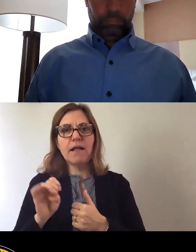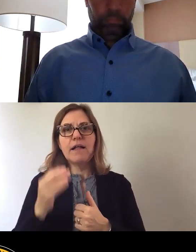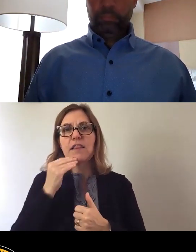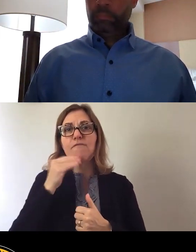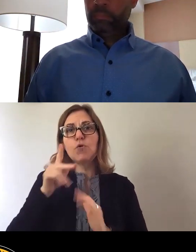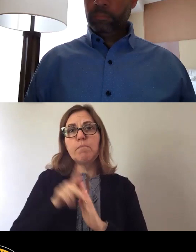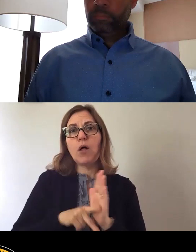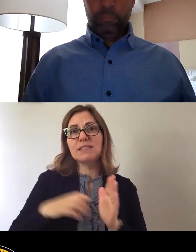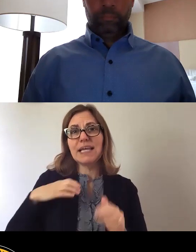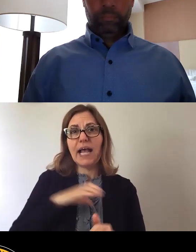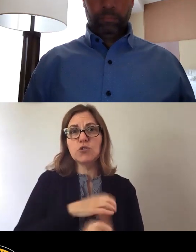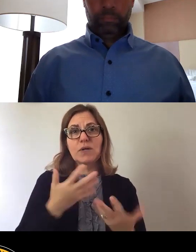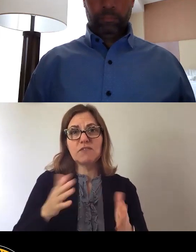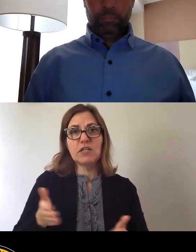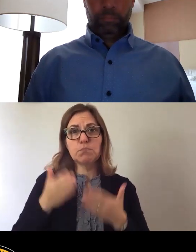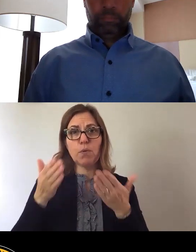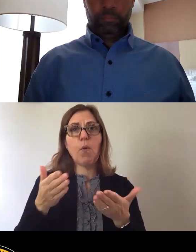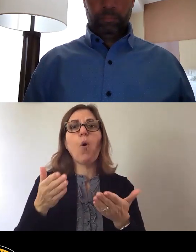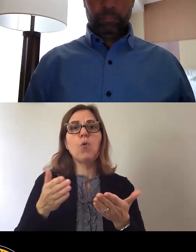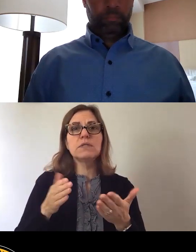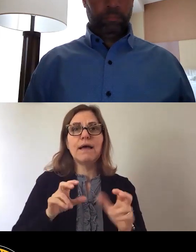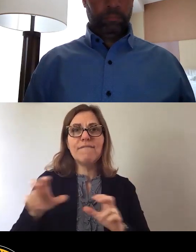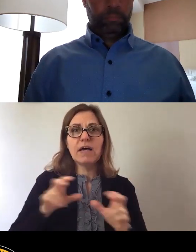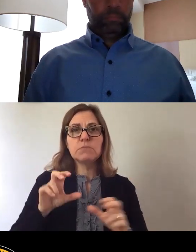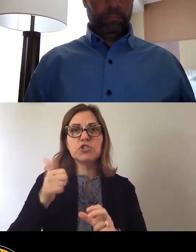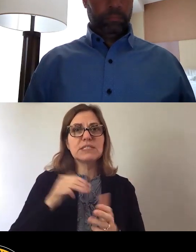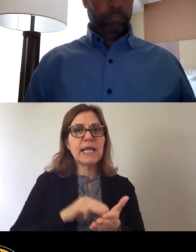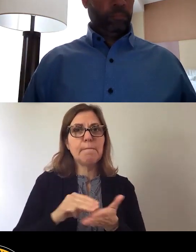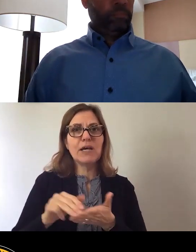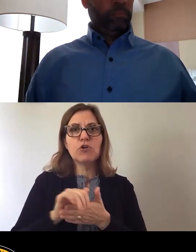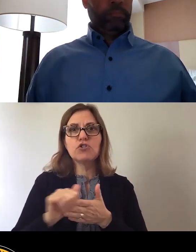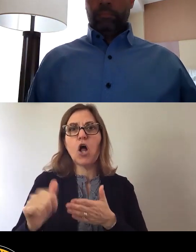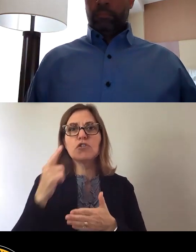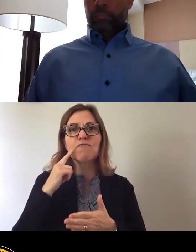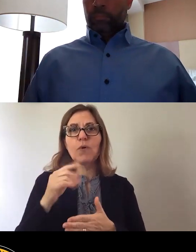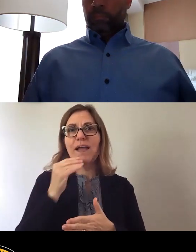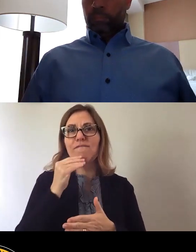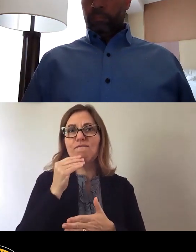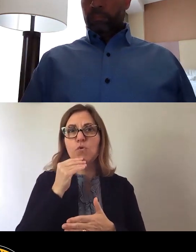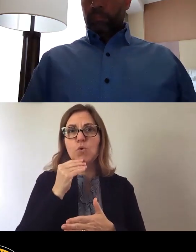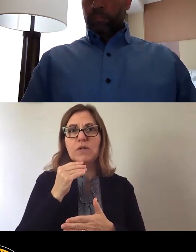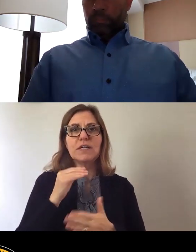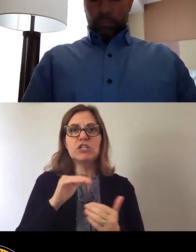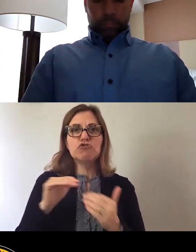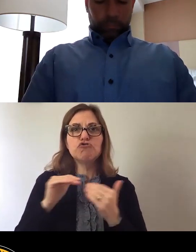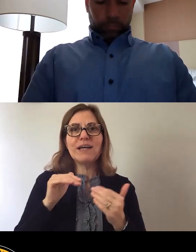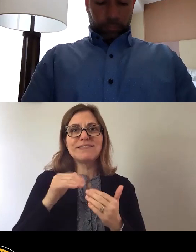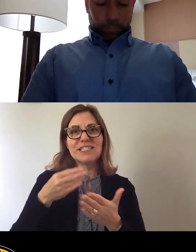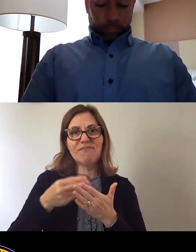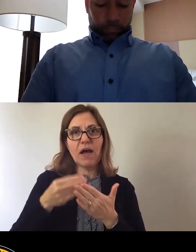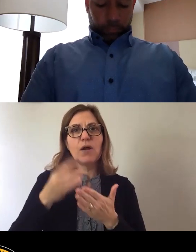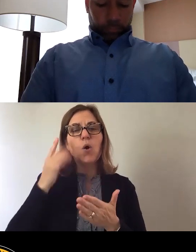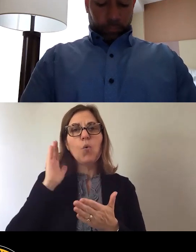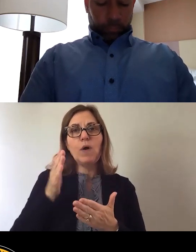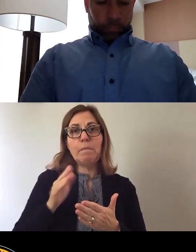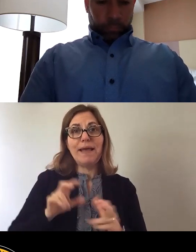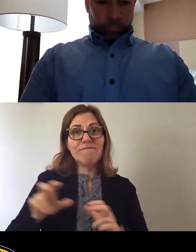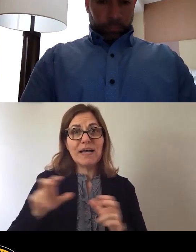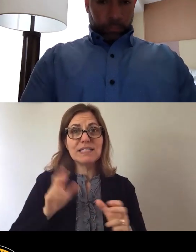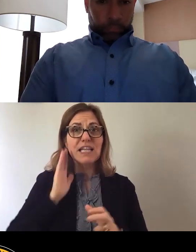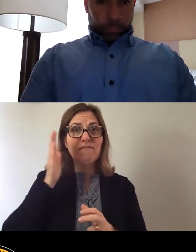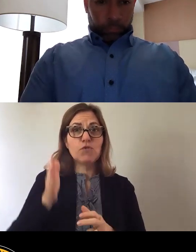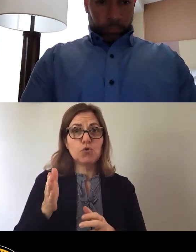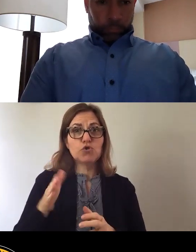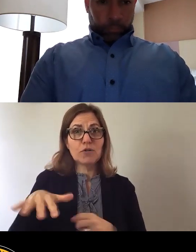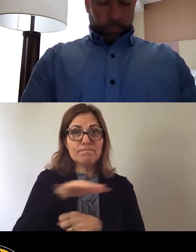proposed, investing just $10 million in a Pittsburgh food justice fund is investing in the future of Pittsburgh. It's